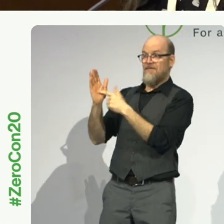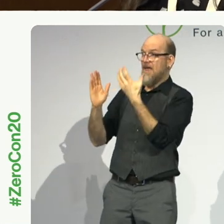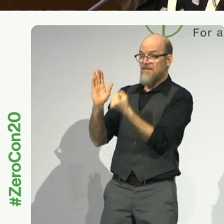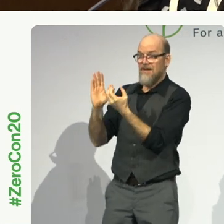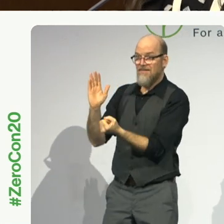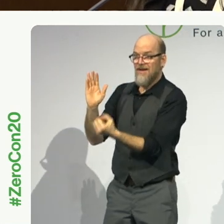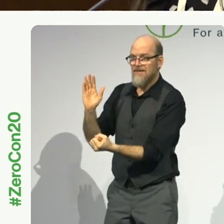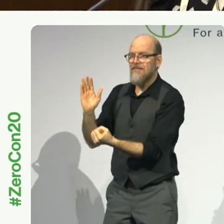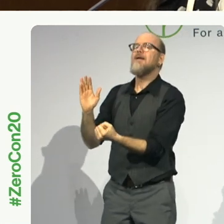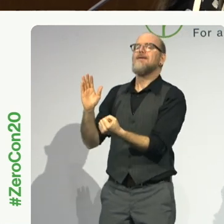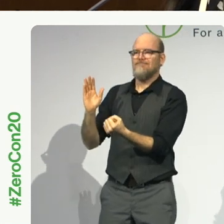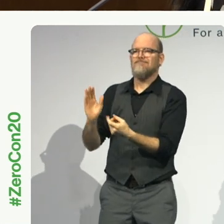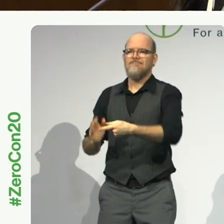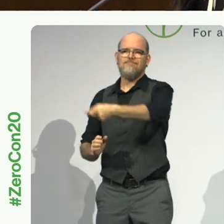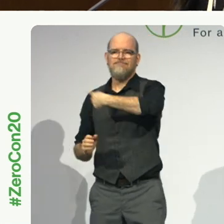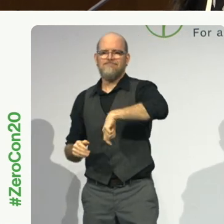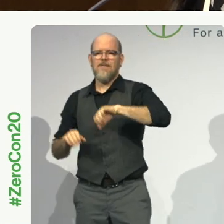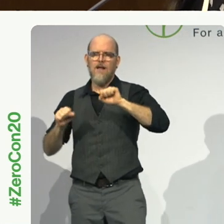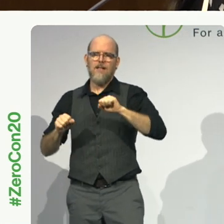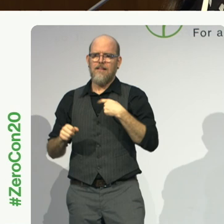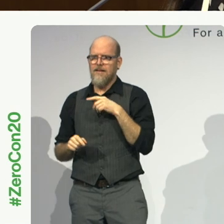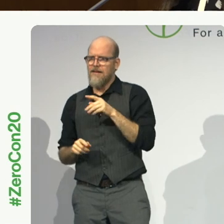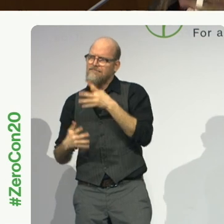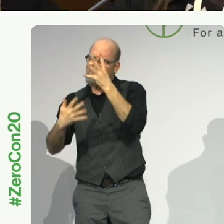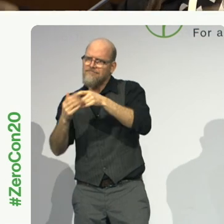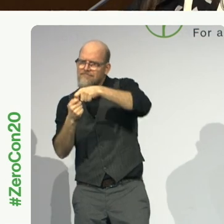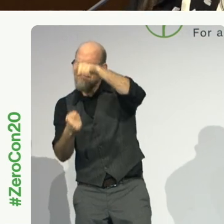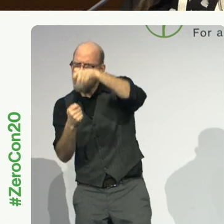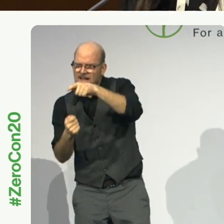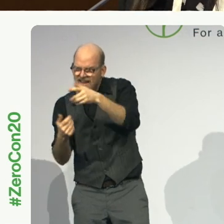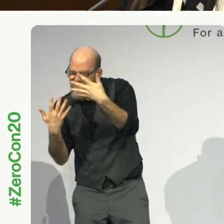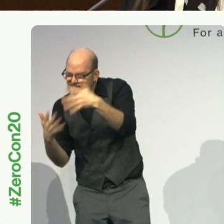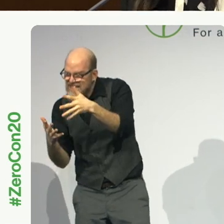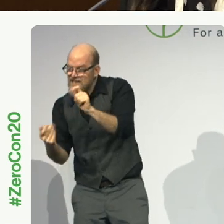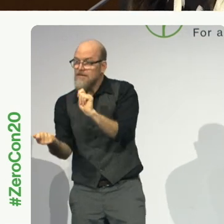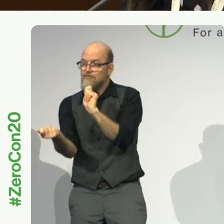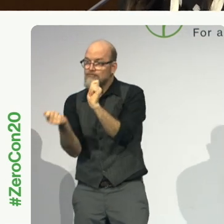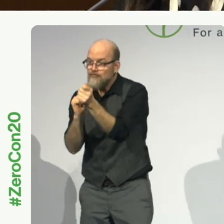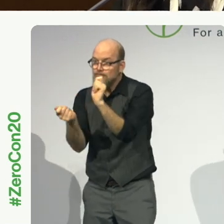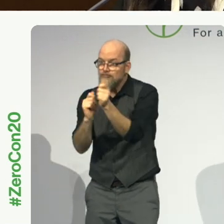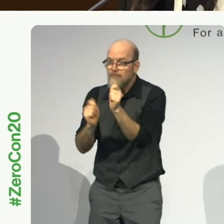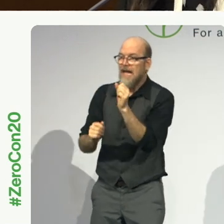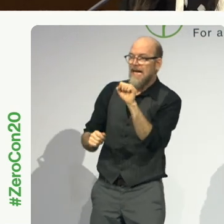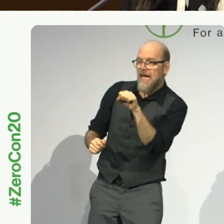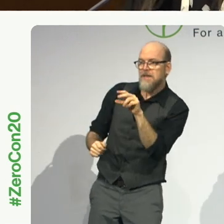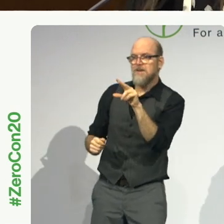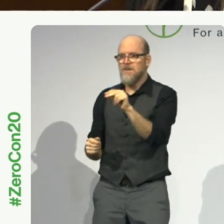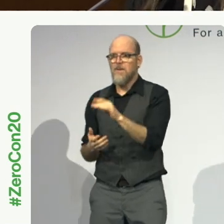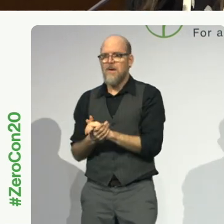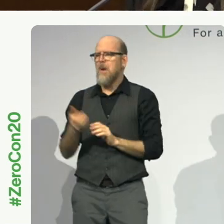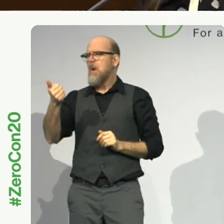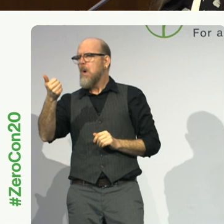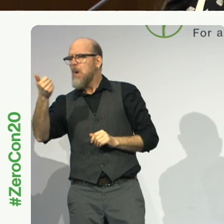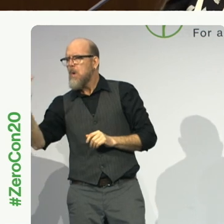scale whether they're fully implemented. For those who are here from the technology side or the investment